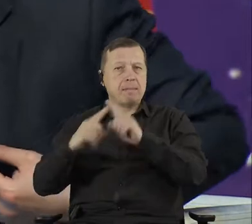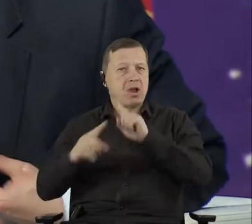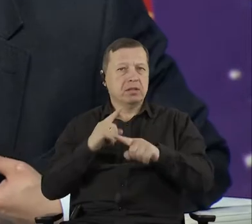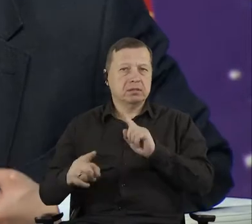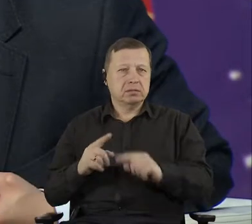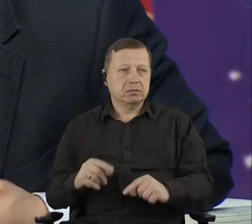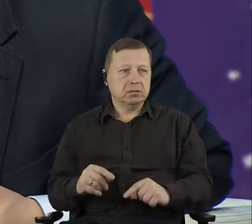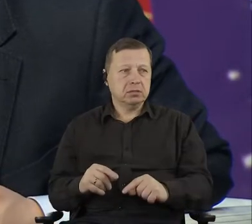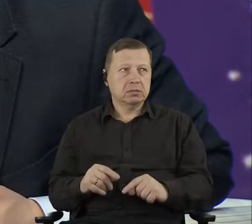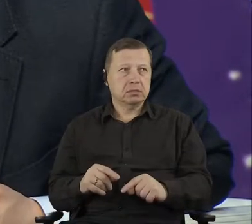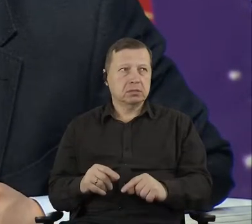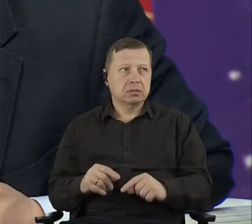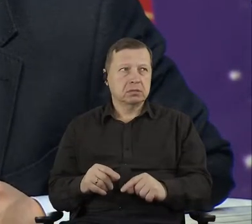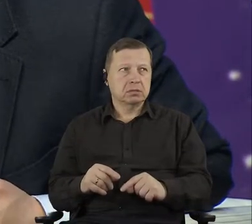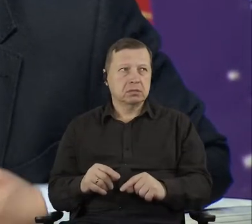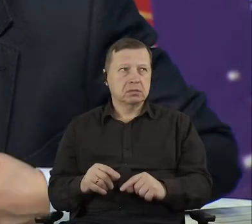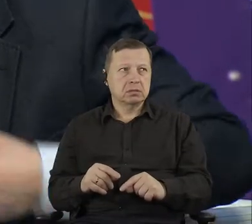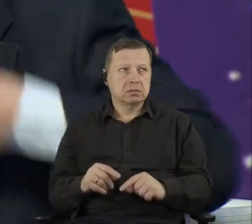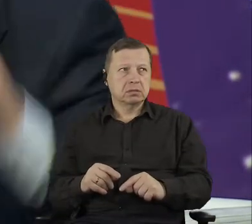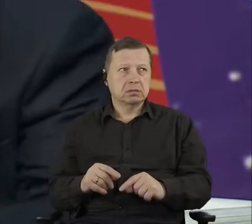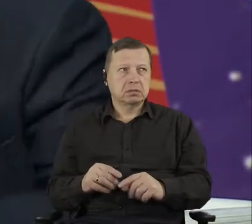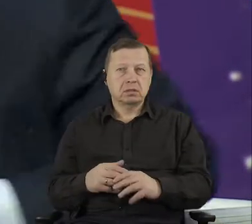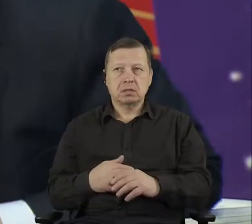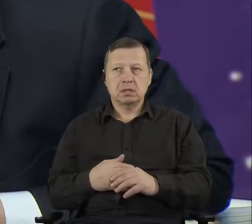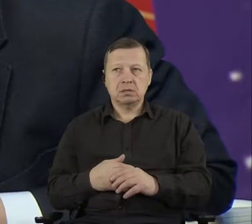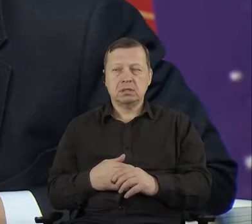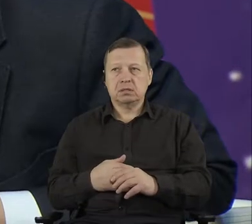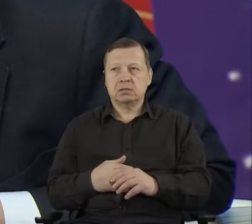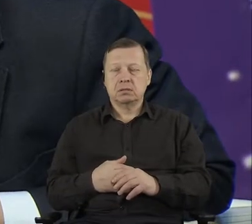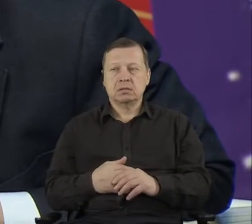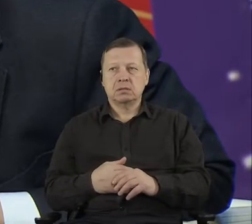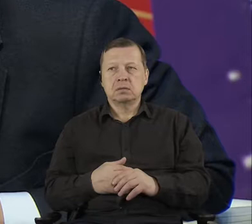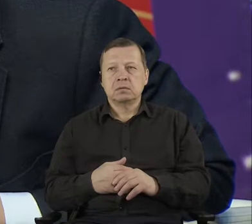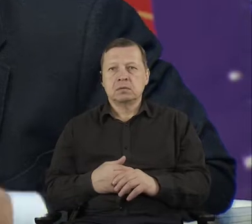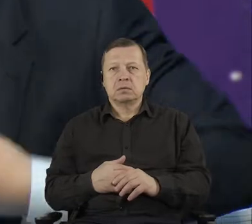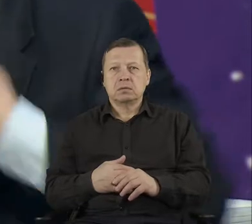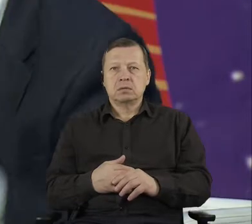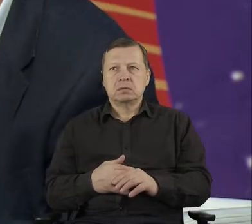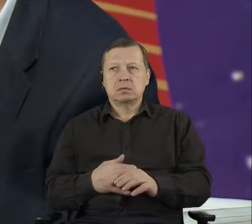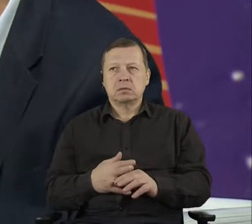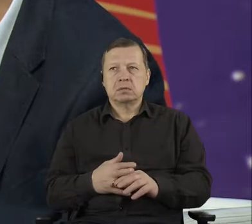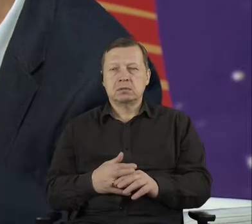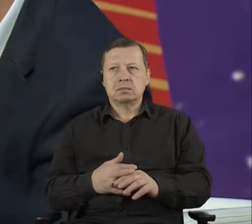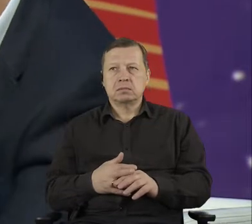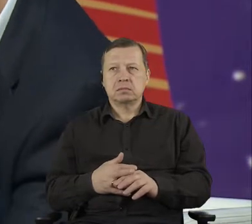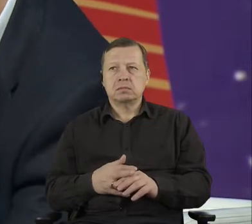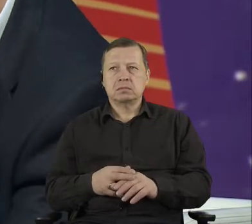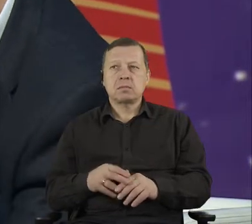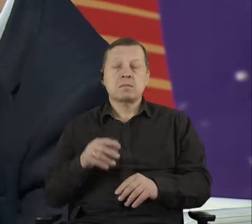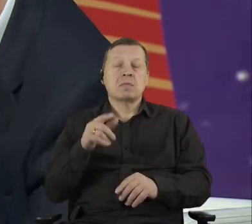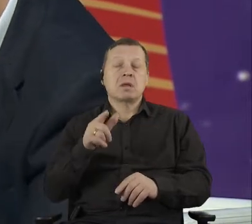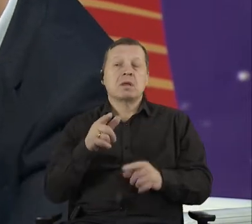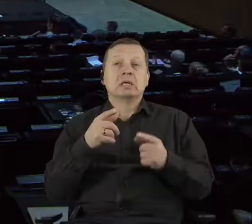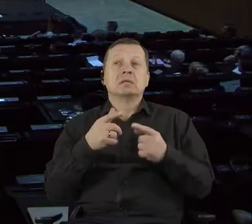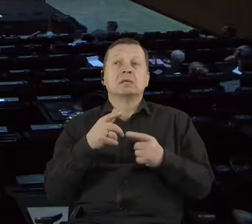when, when I received your, uh, your team's view on what we should discuss over here, I immediately saw this business